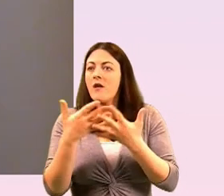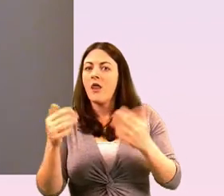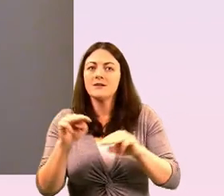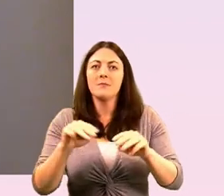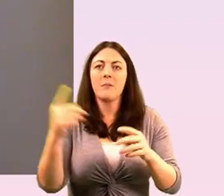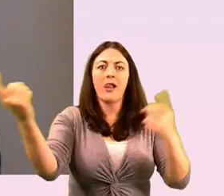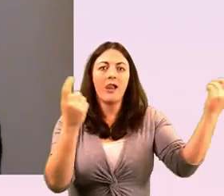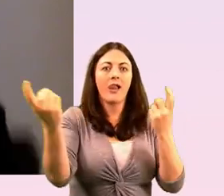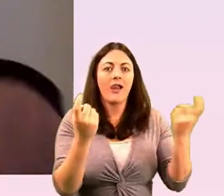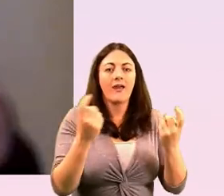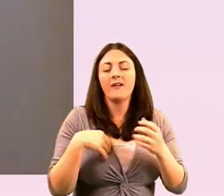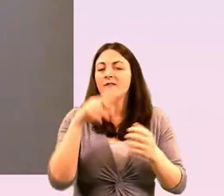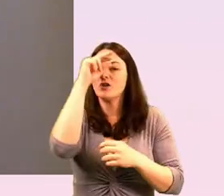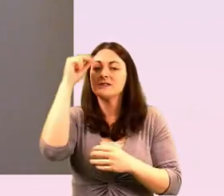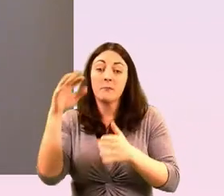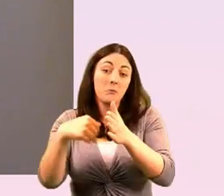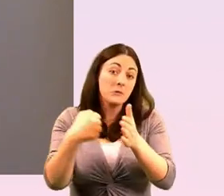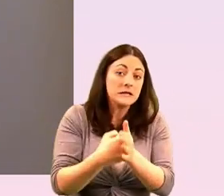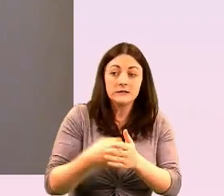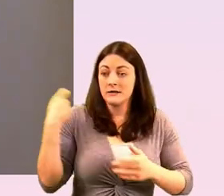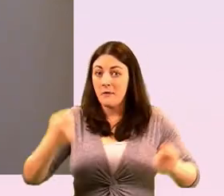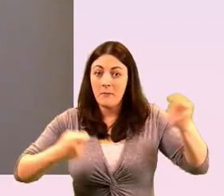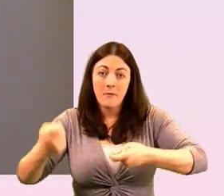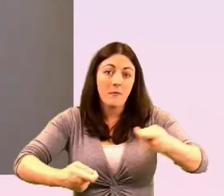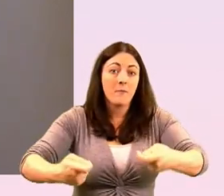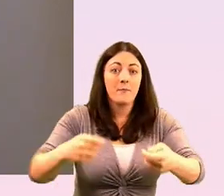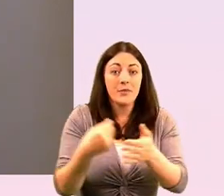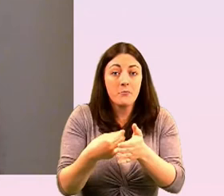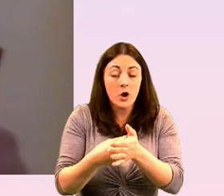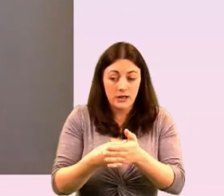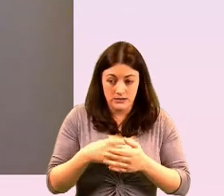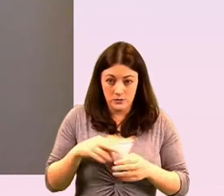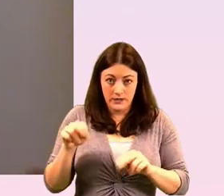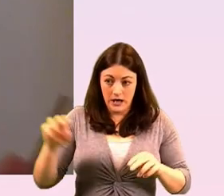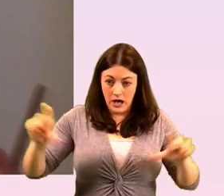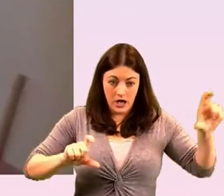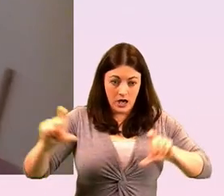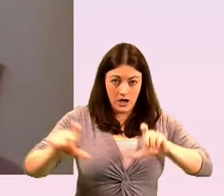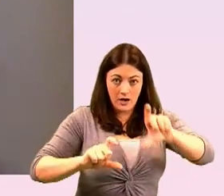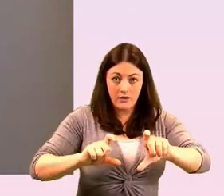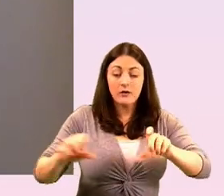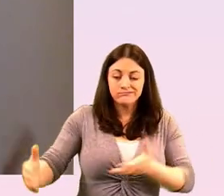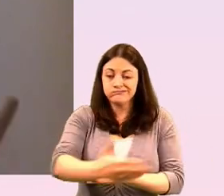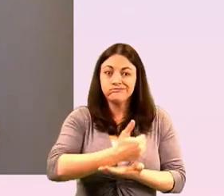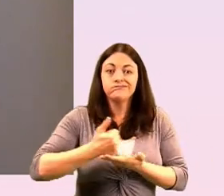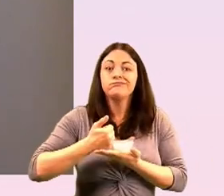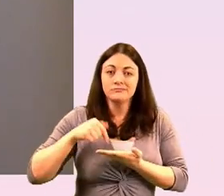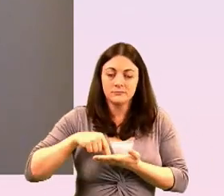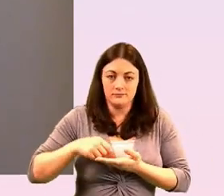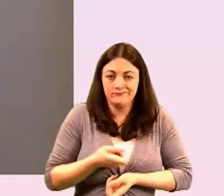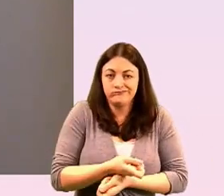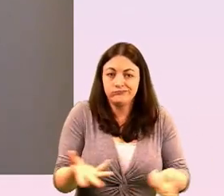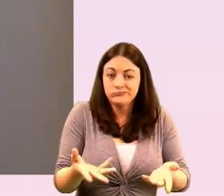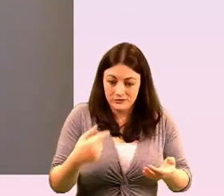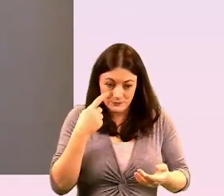commercial uh expression it needs that buy-in um from lots of different stakeholders if you actually want to make